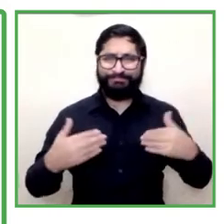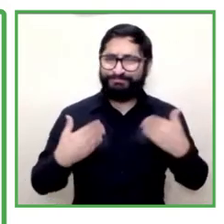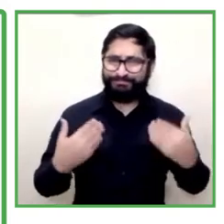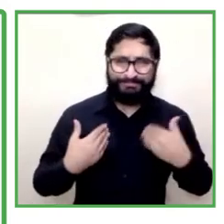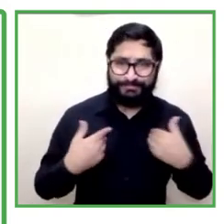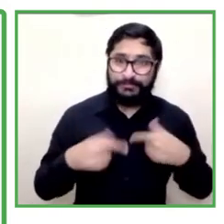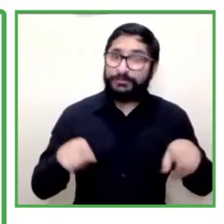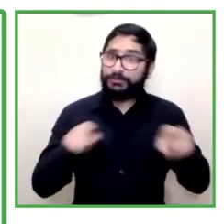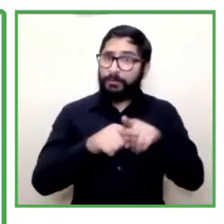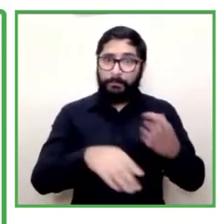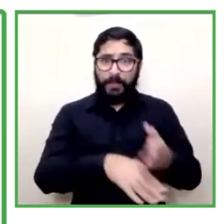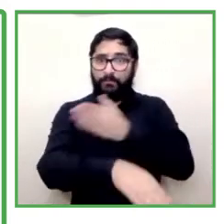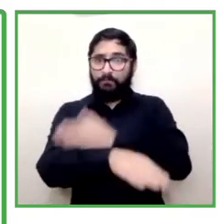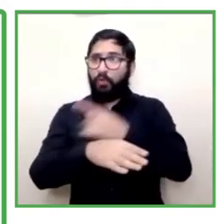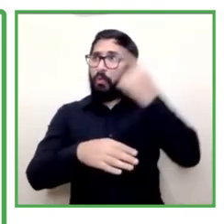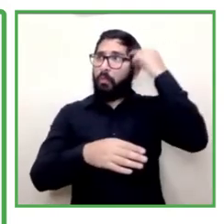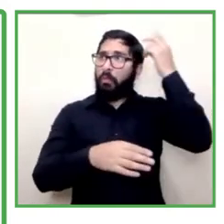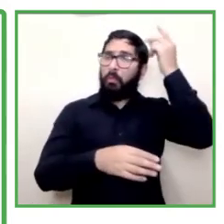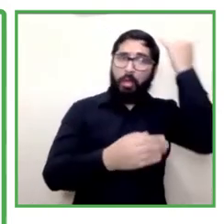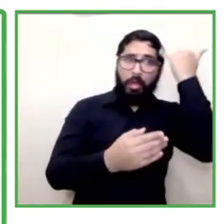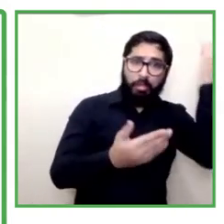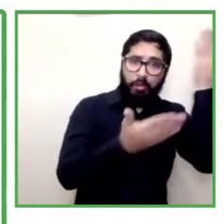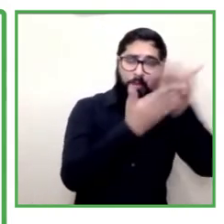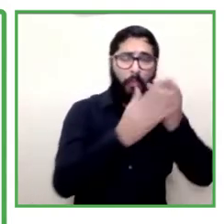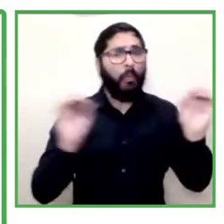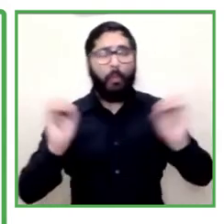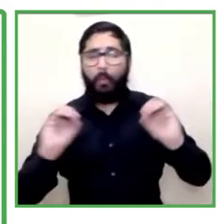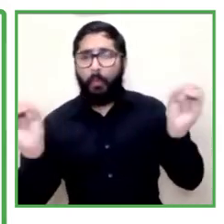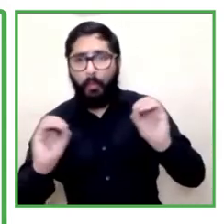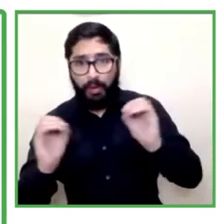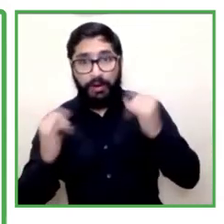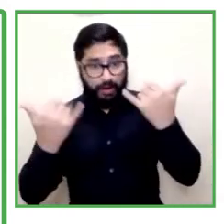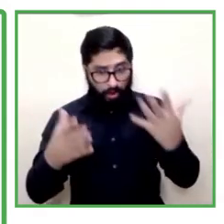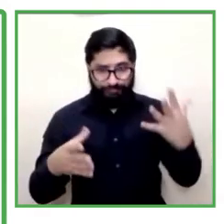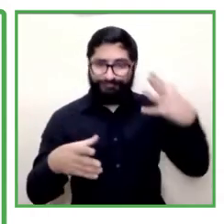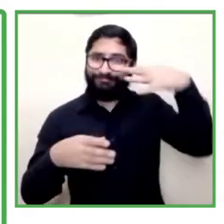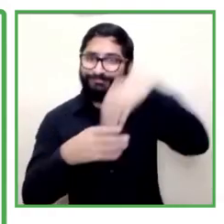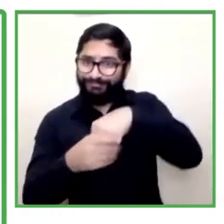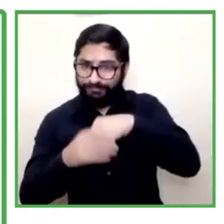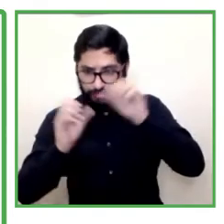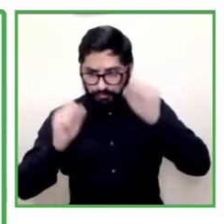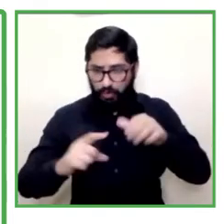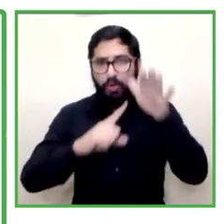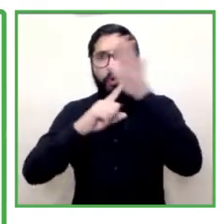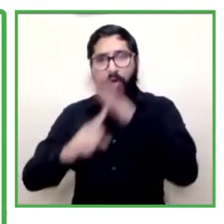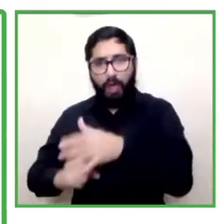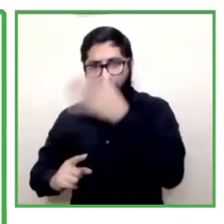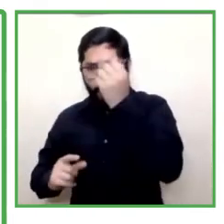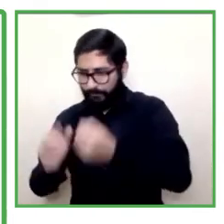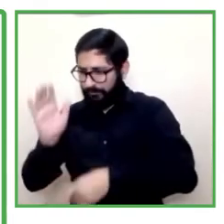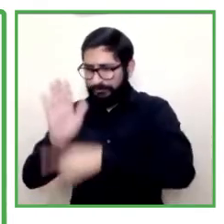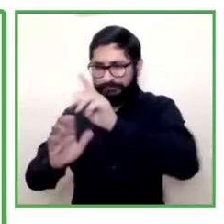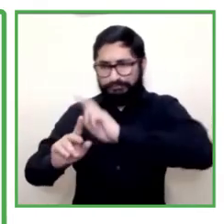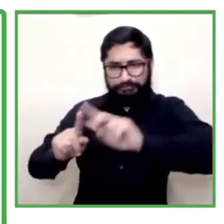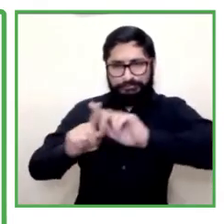haven't we found a place where there's no discrimination where ultimately we think about a comprehensive